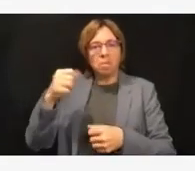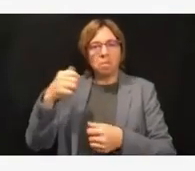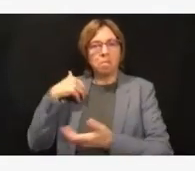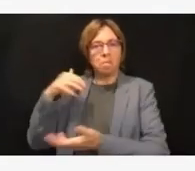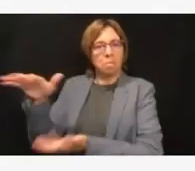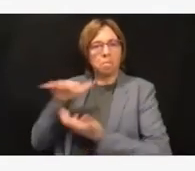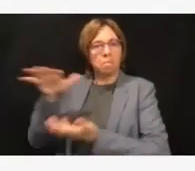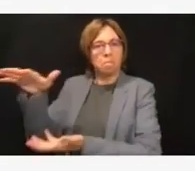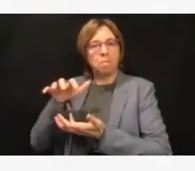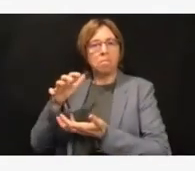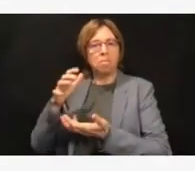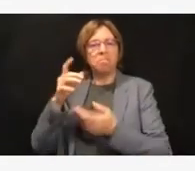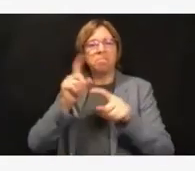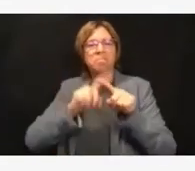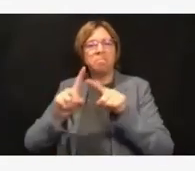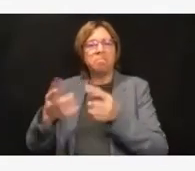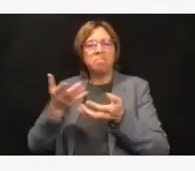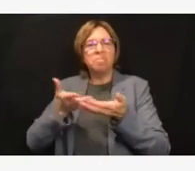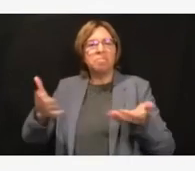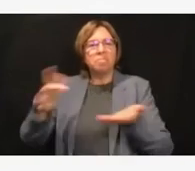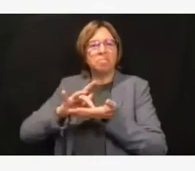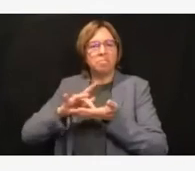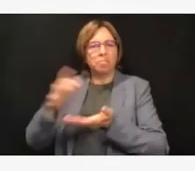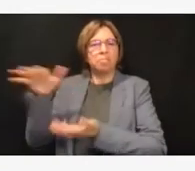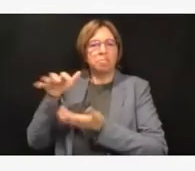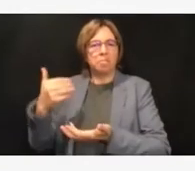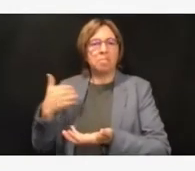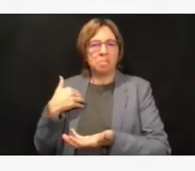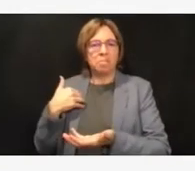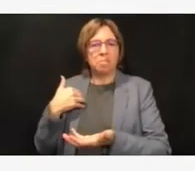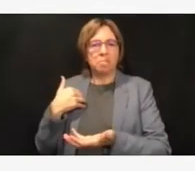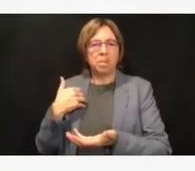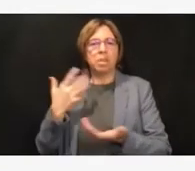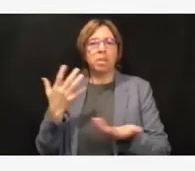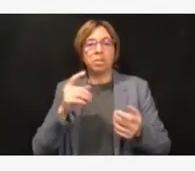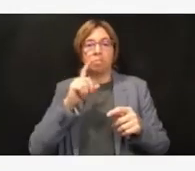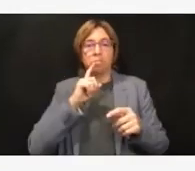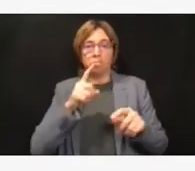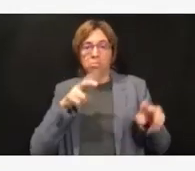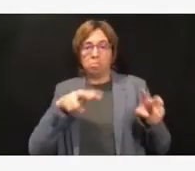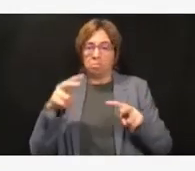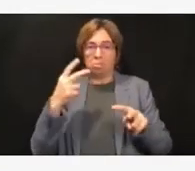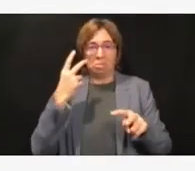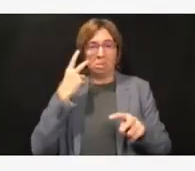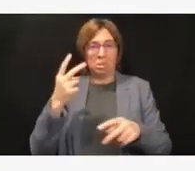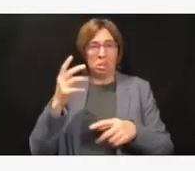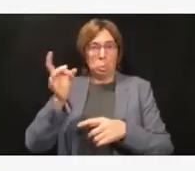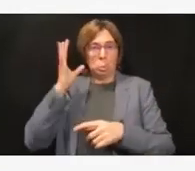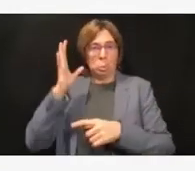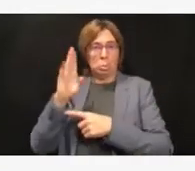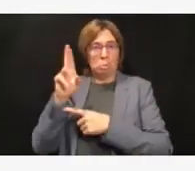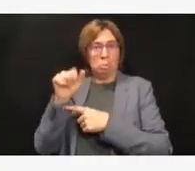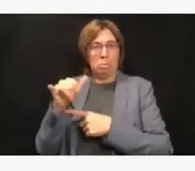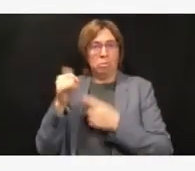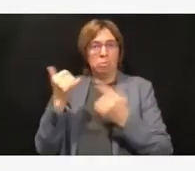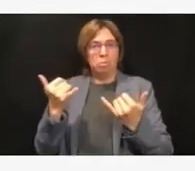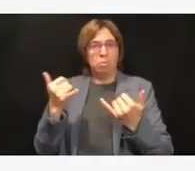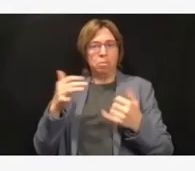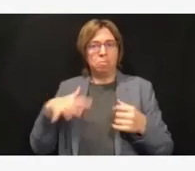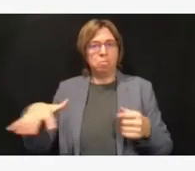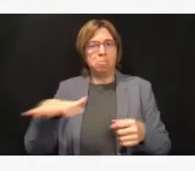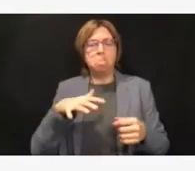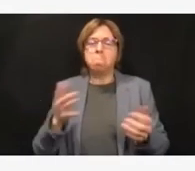not seeing the need for real-time load leveling site to site in this part of the state. So those are the reasons why